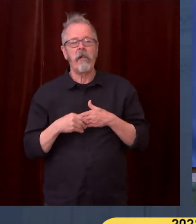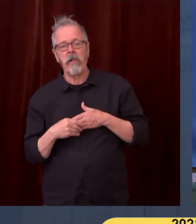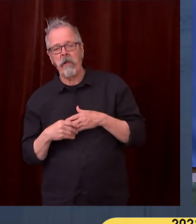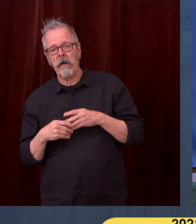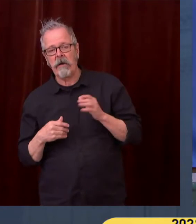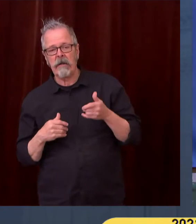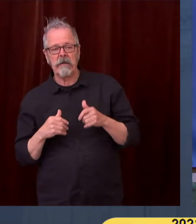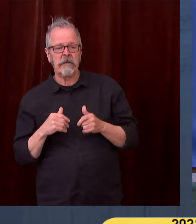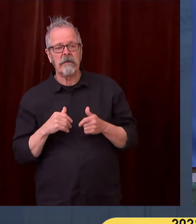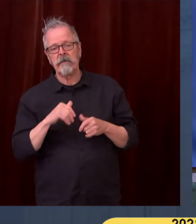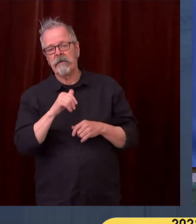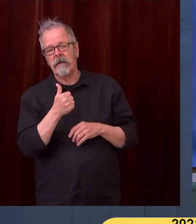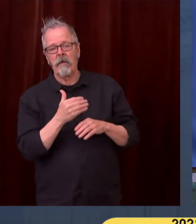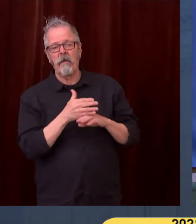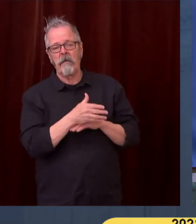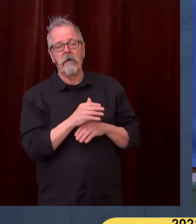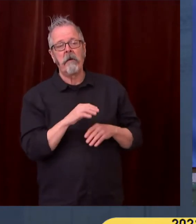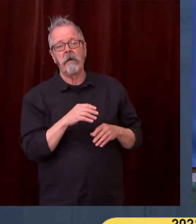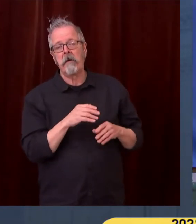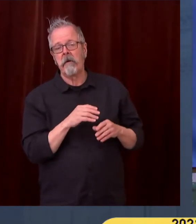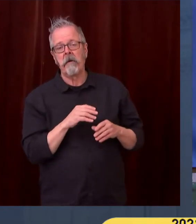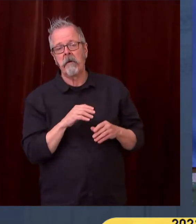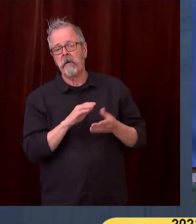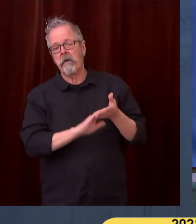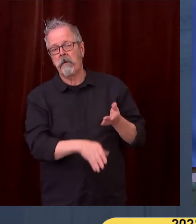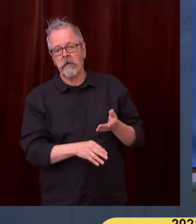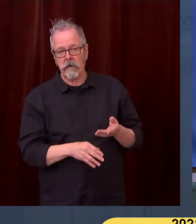fudge factors here. We don't know where they would be.